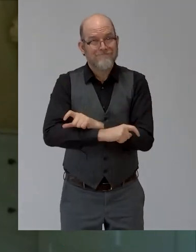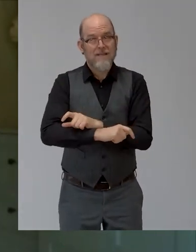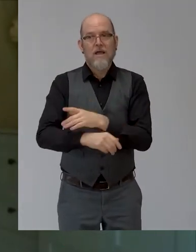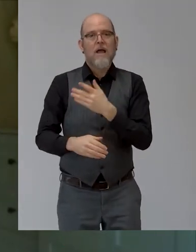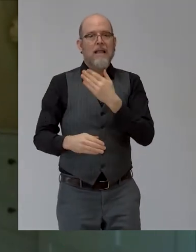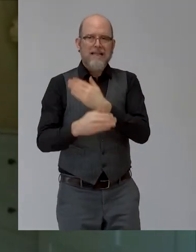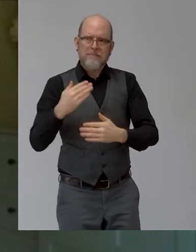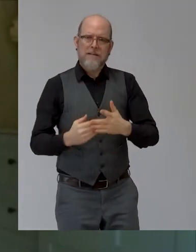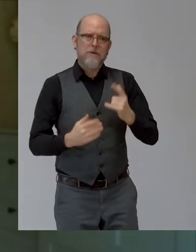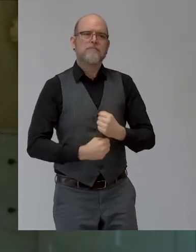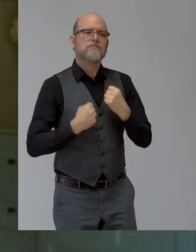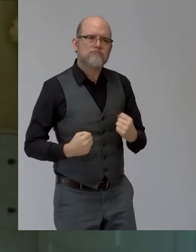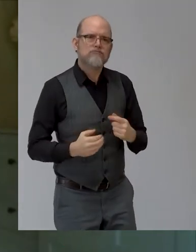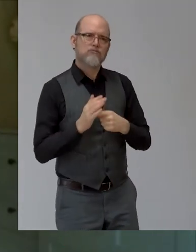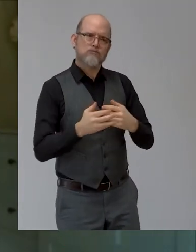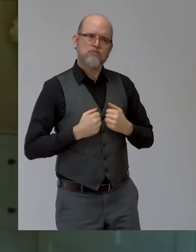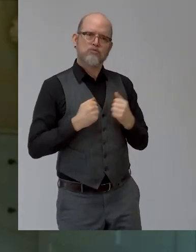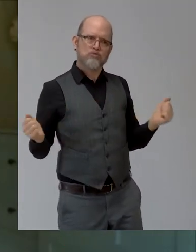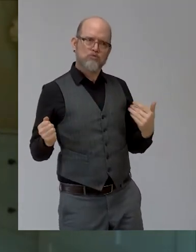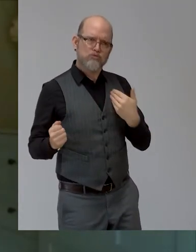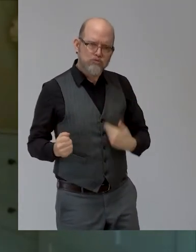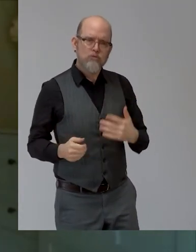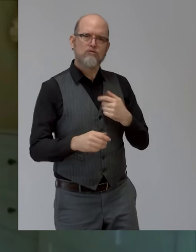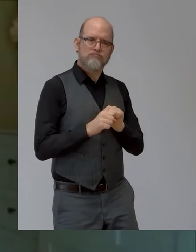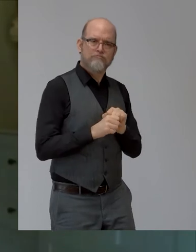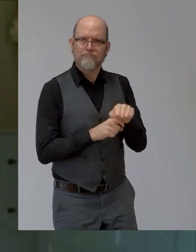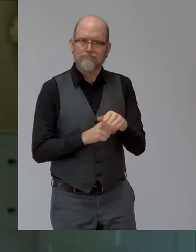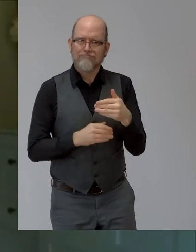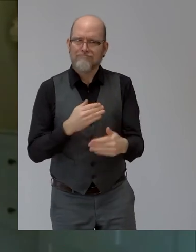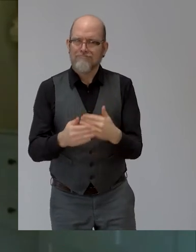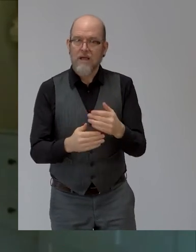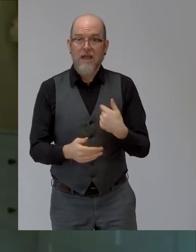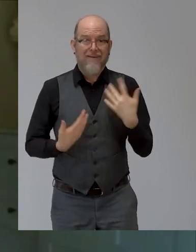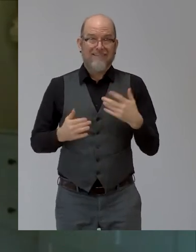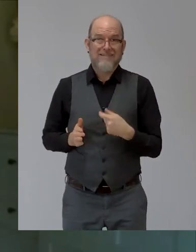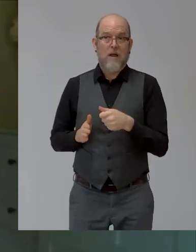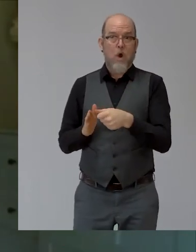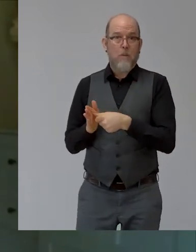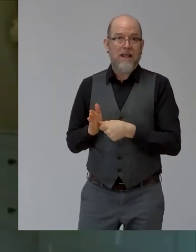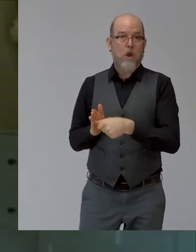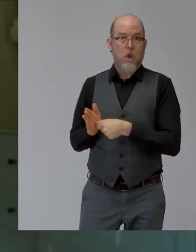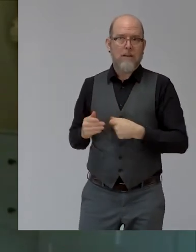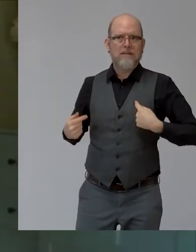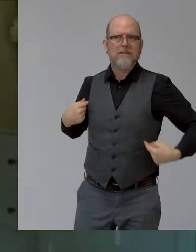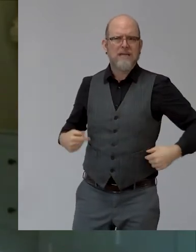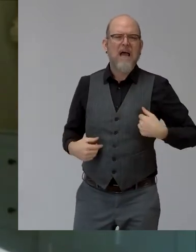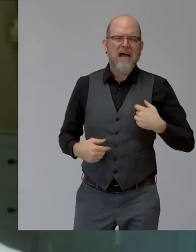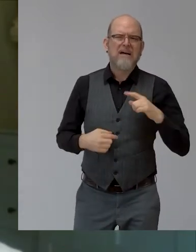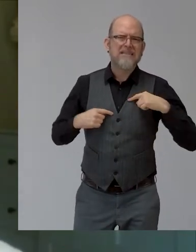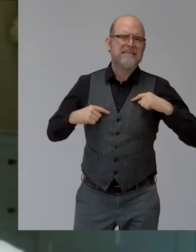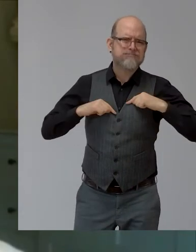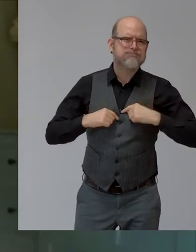to do it. You know, I, I've, I've had a lot of operations, a huge amount of pain, being very close to death, cetera, et cetera.